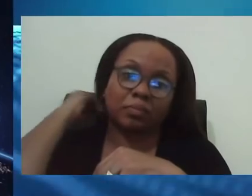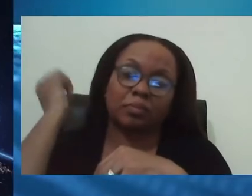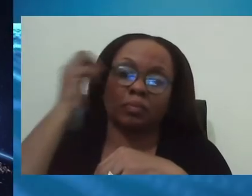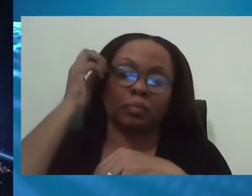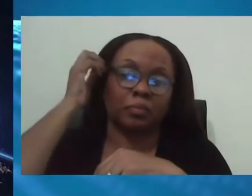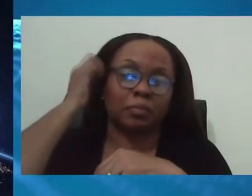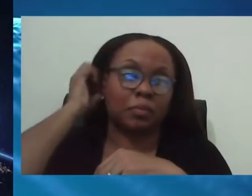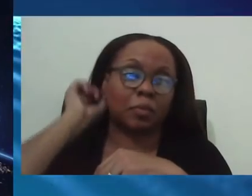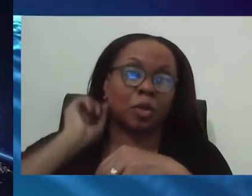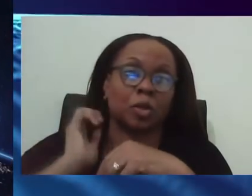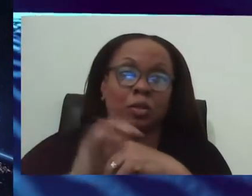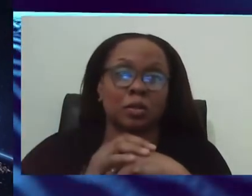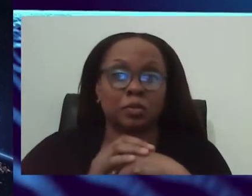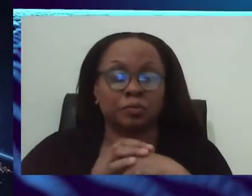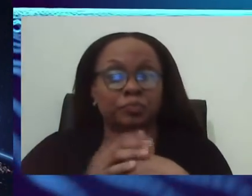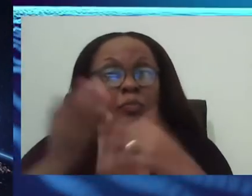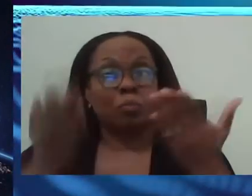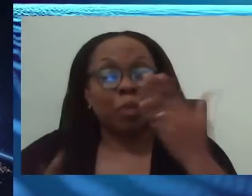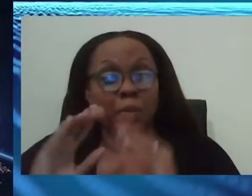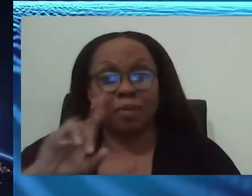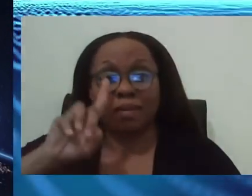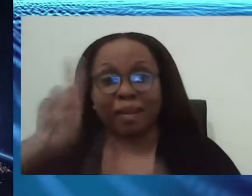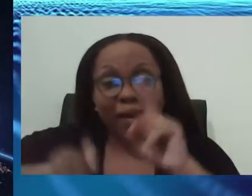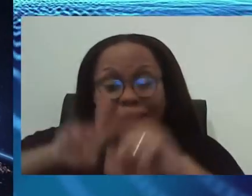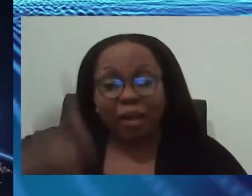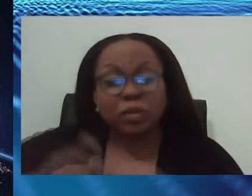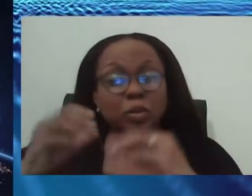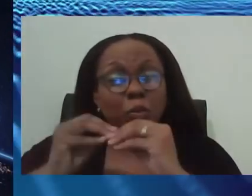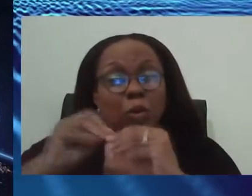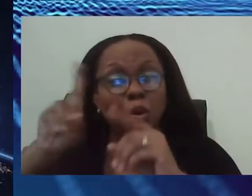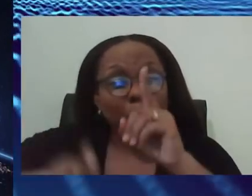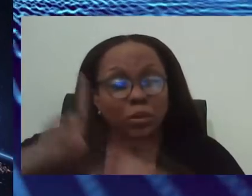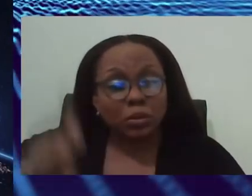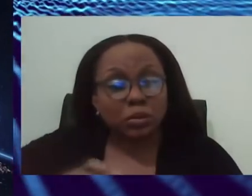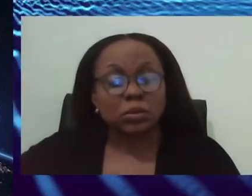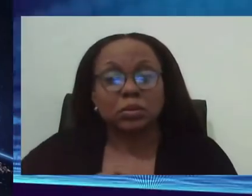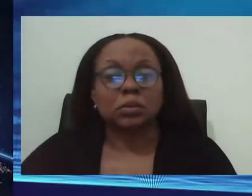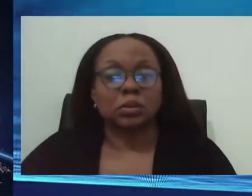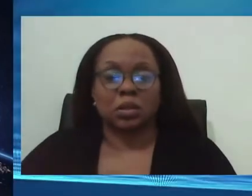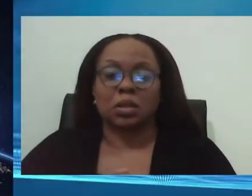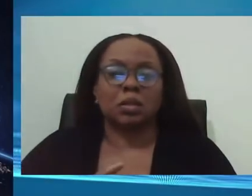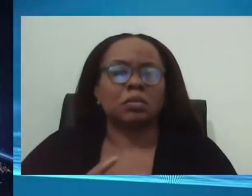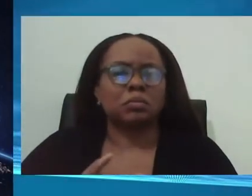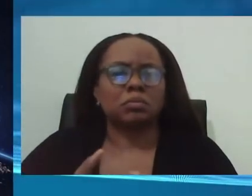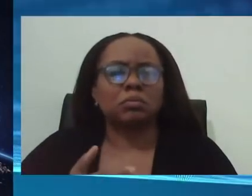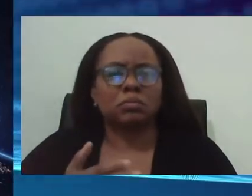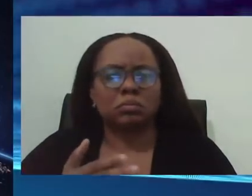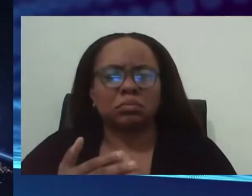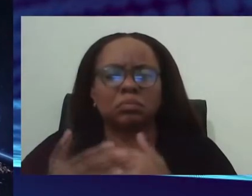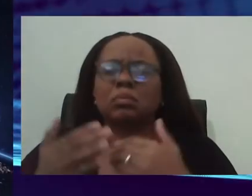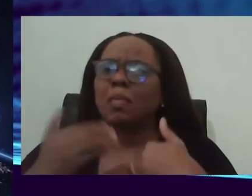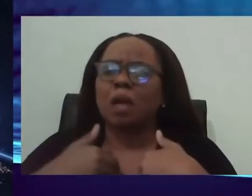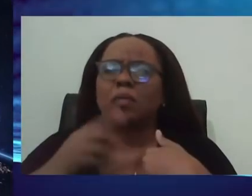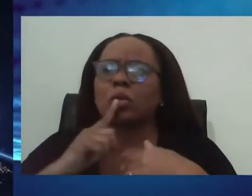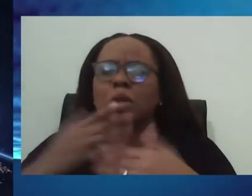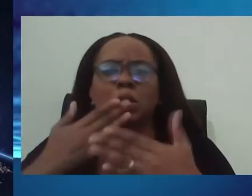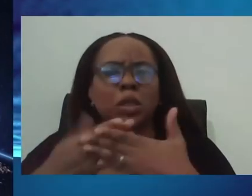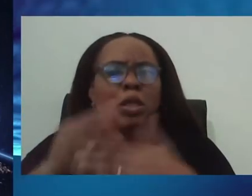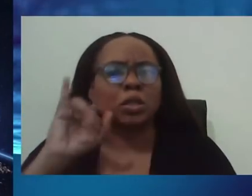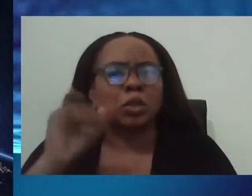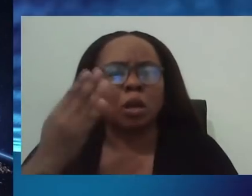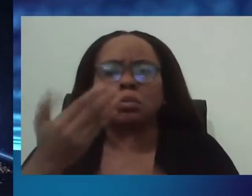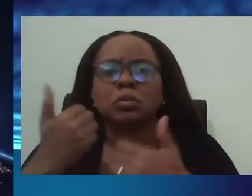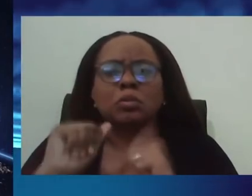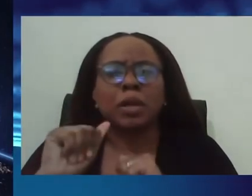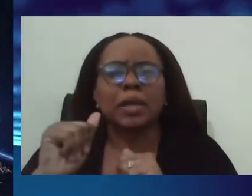as opposed to just saying, well, you're positive. You can go on your way, but they actually do quite a robust job in terms of trying to find out what your